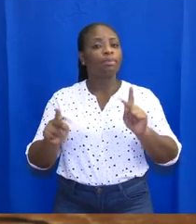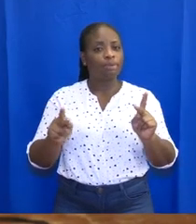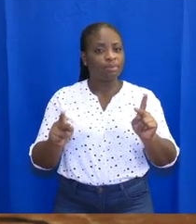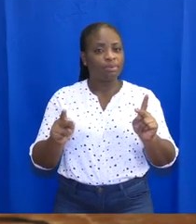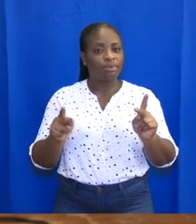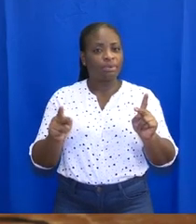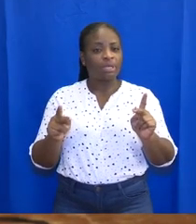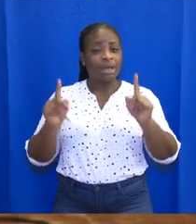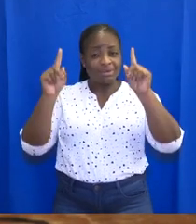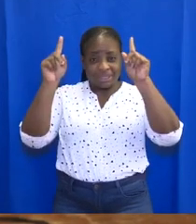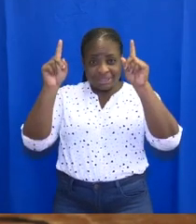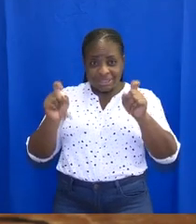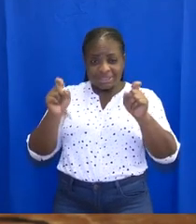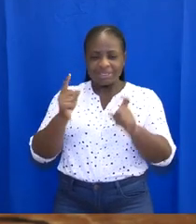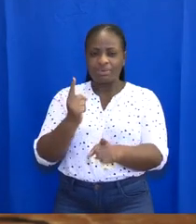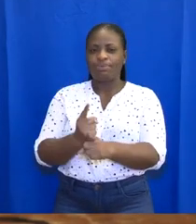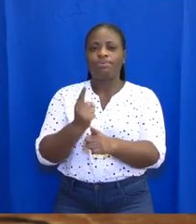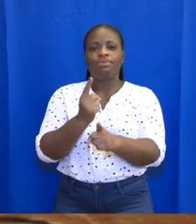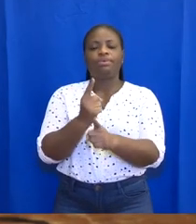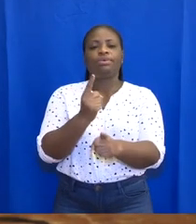are to be tested regularly.